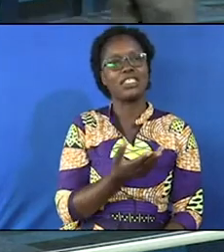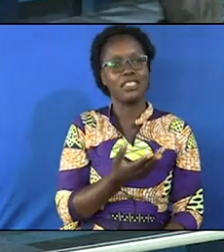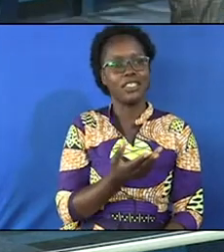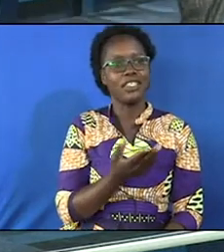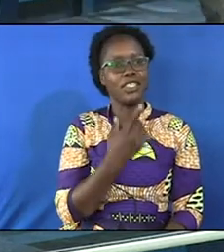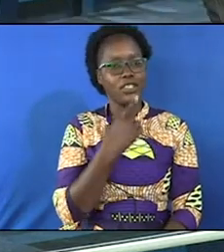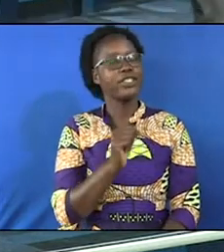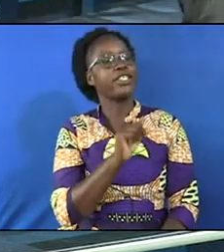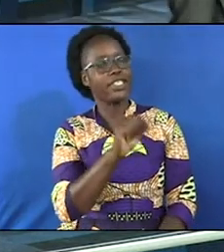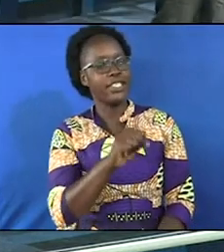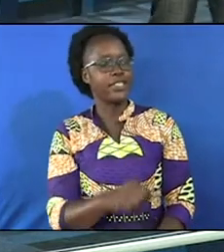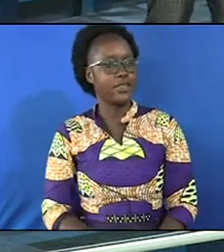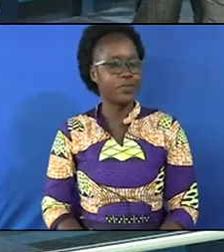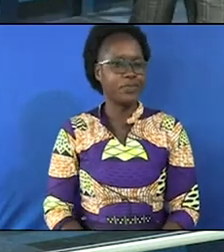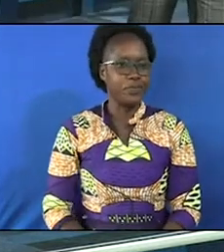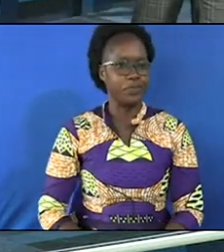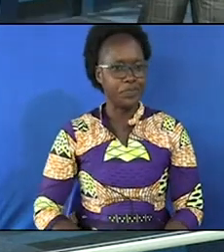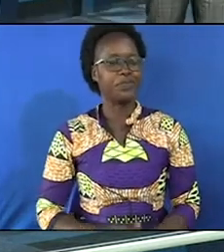so I say yes